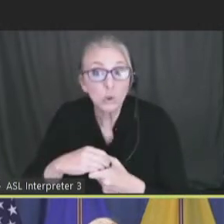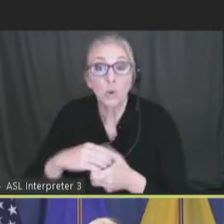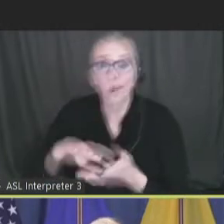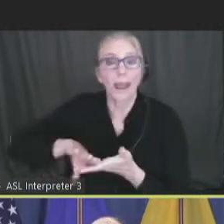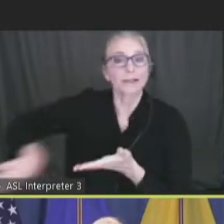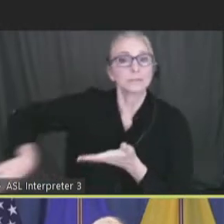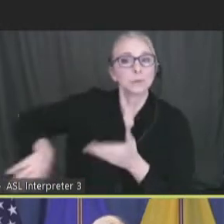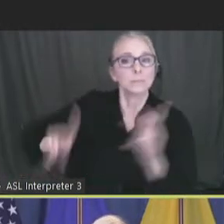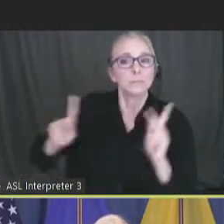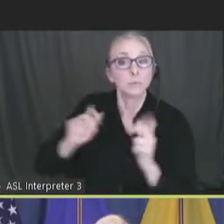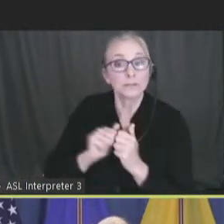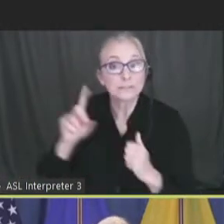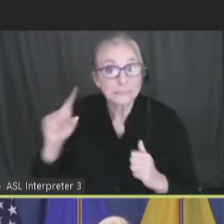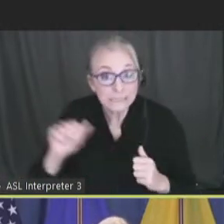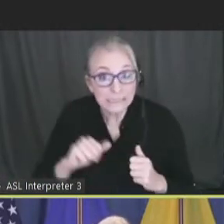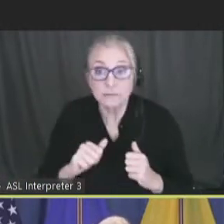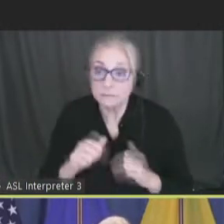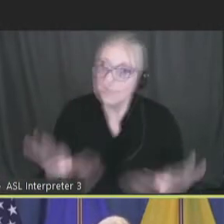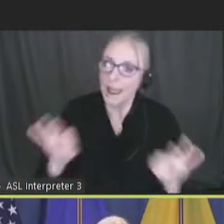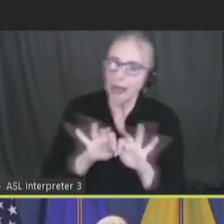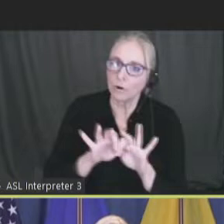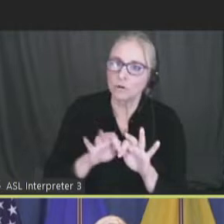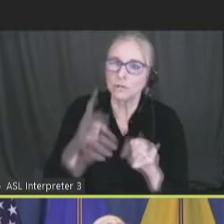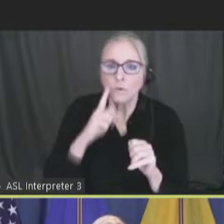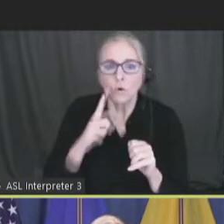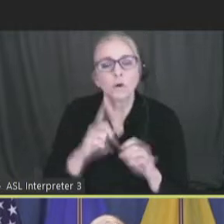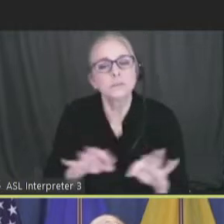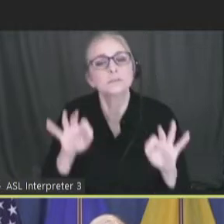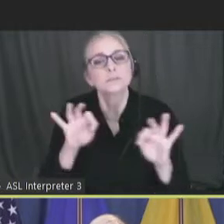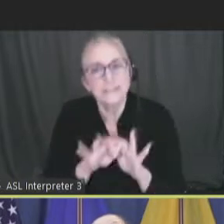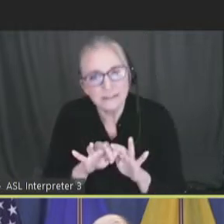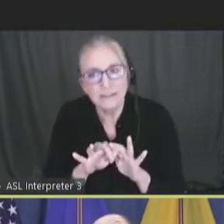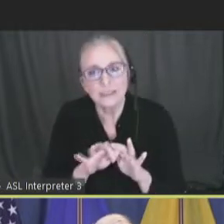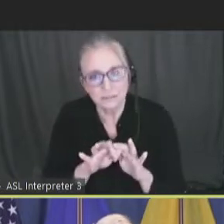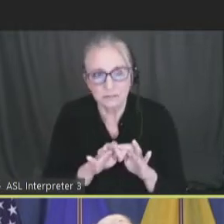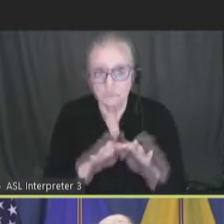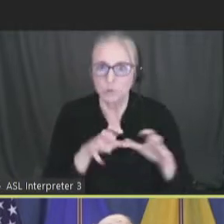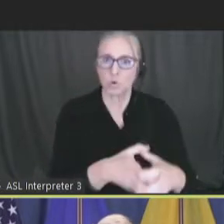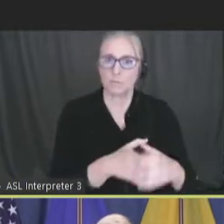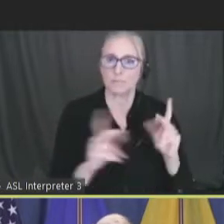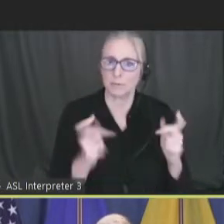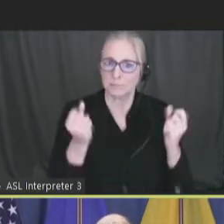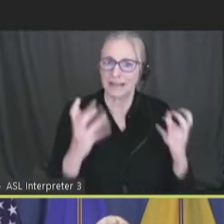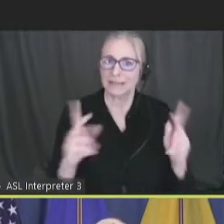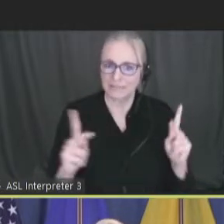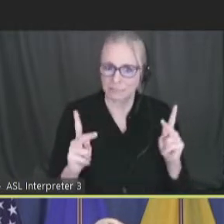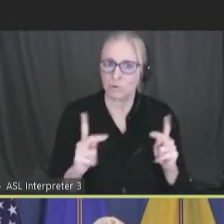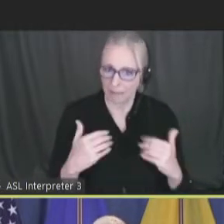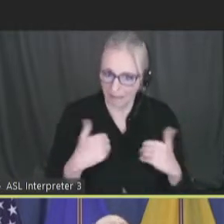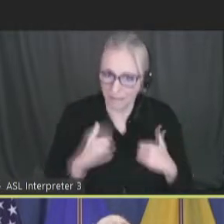people with disabilities, matters for a significant portion of our population.